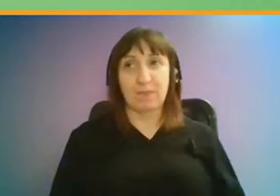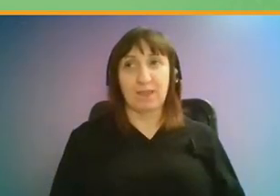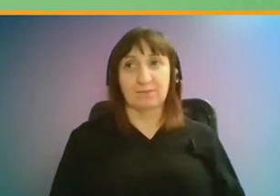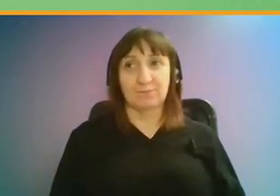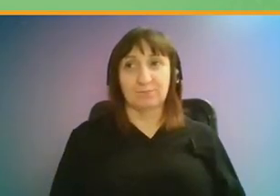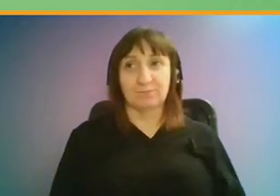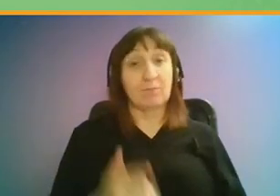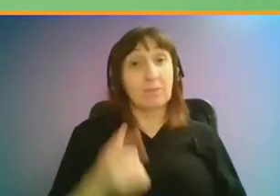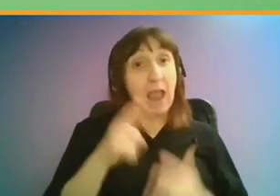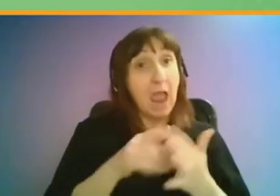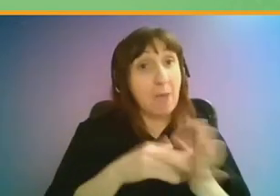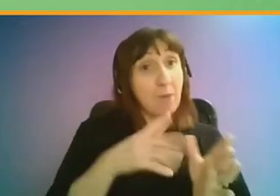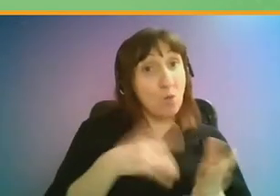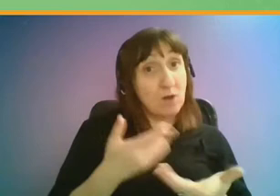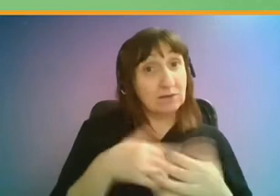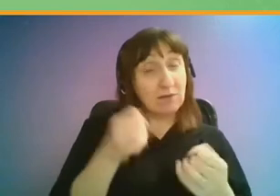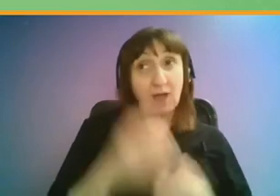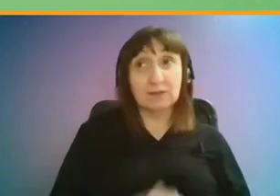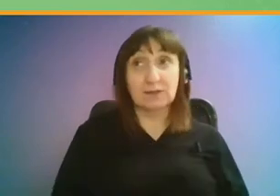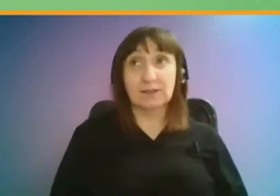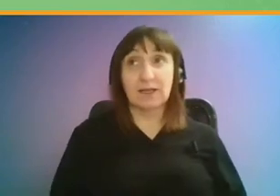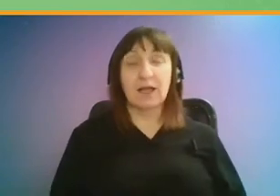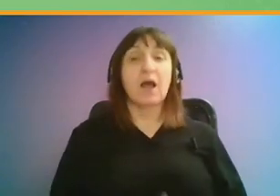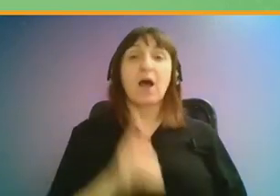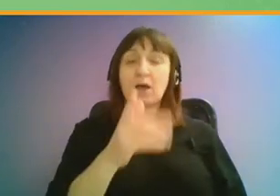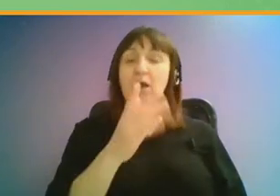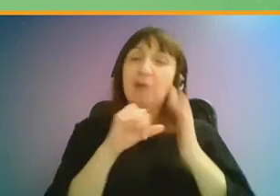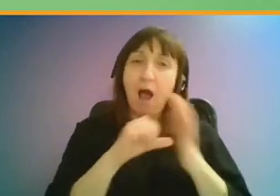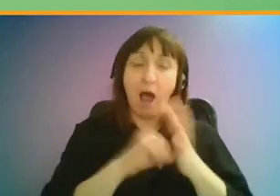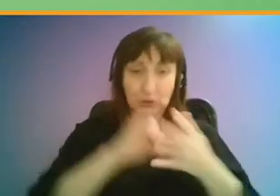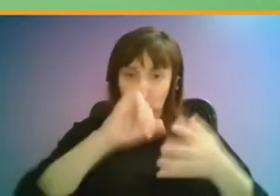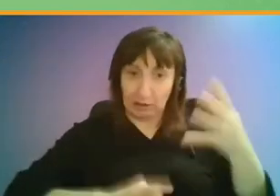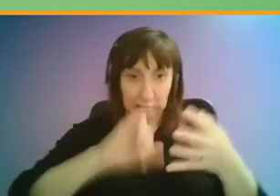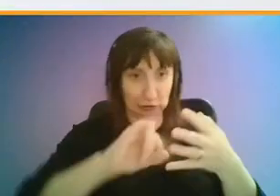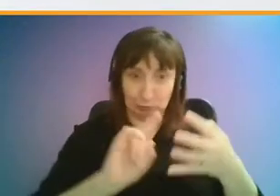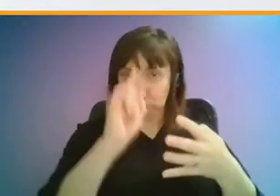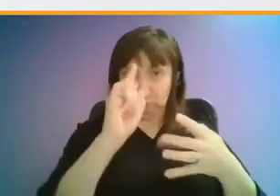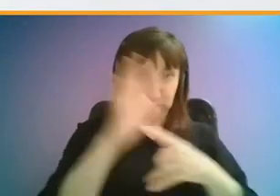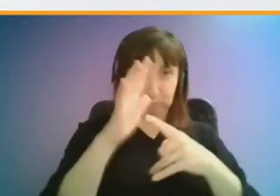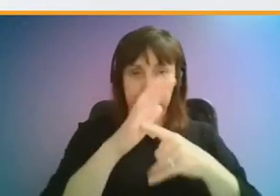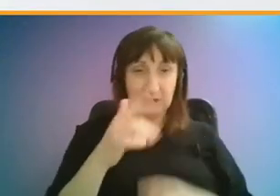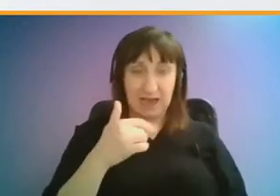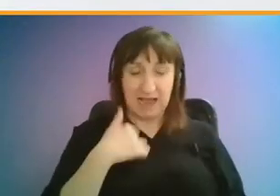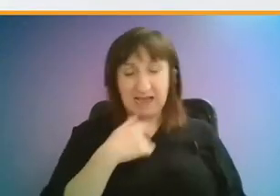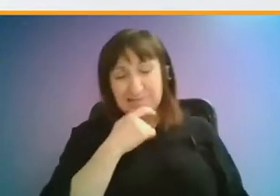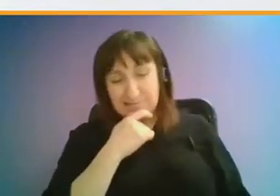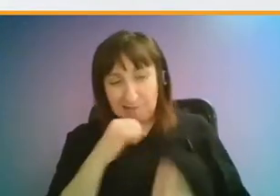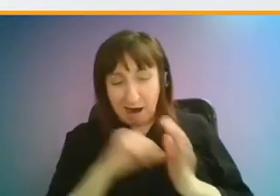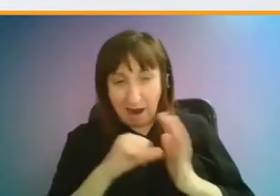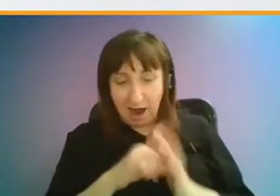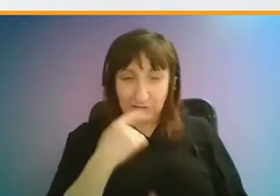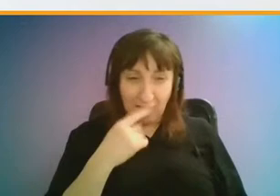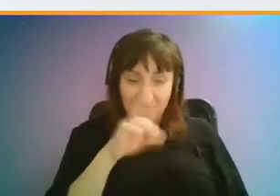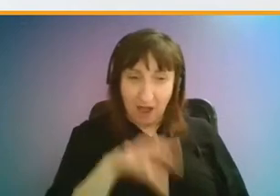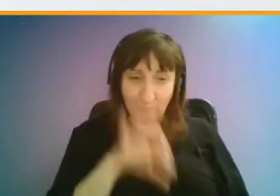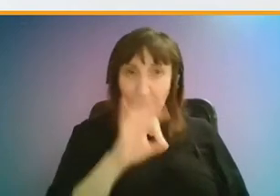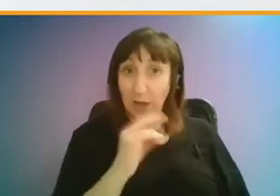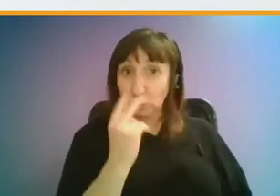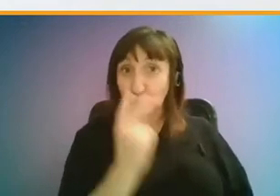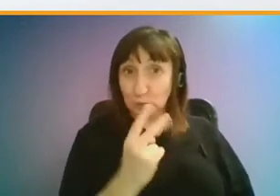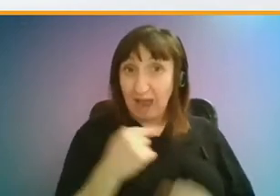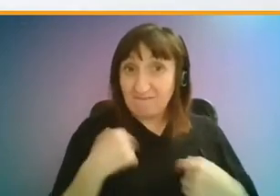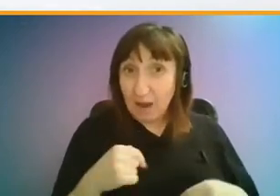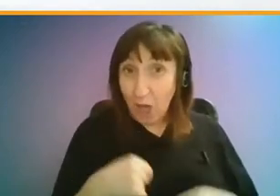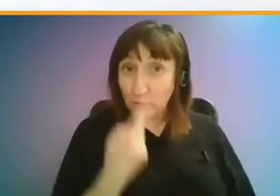Do you want to start, Emma? Yeah, it is hard, isn't it? But I think if I had to prioritise, say, two, if that's